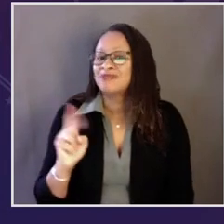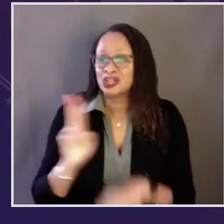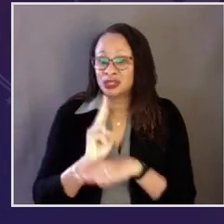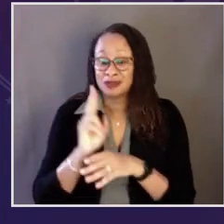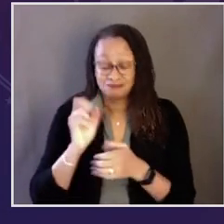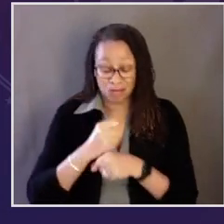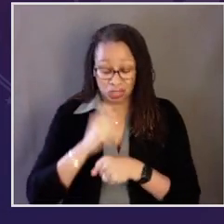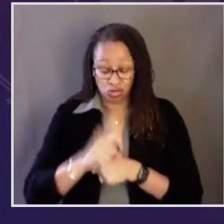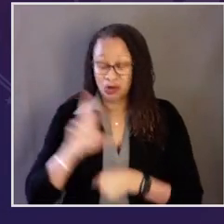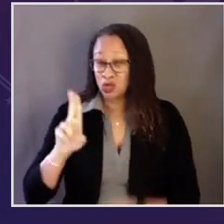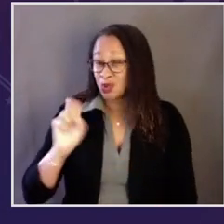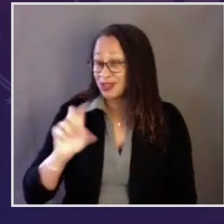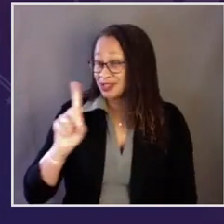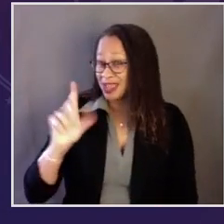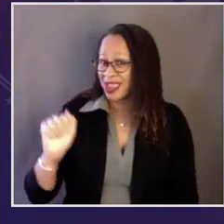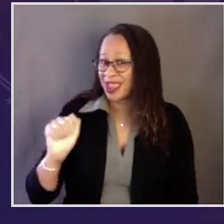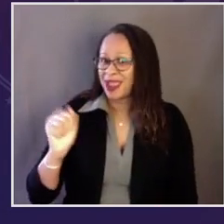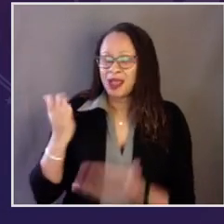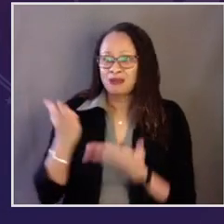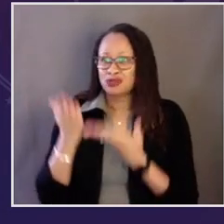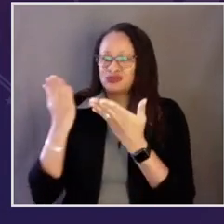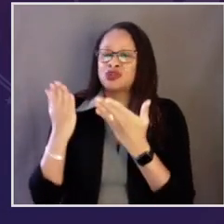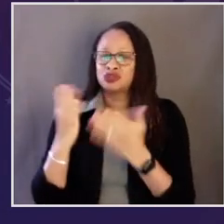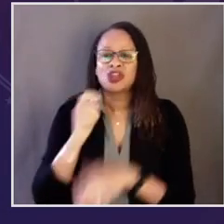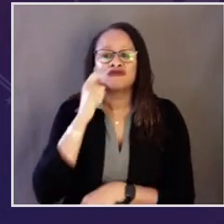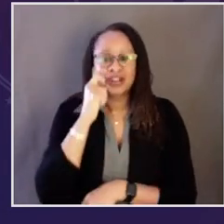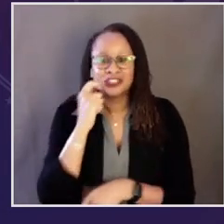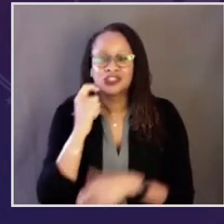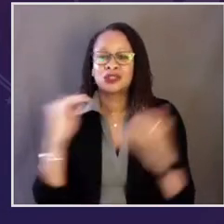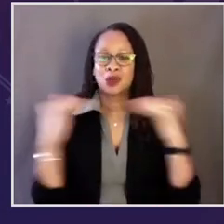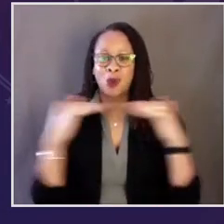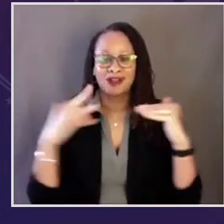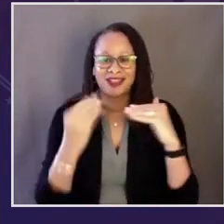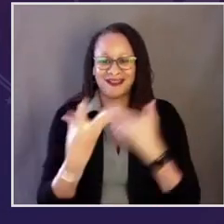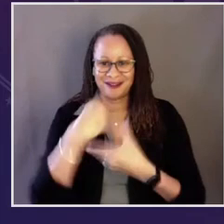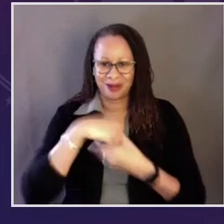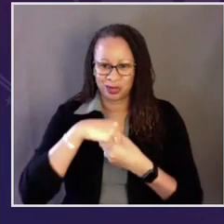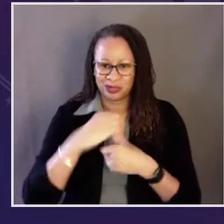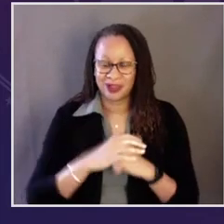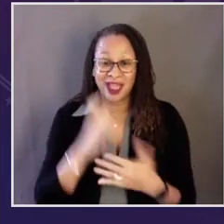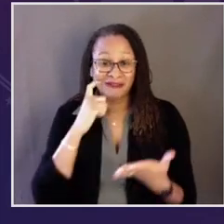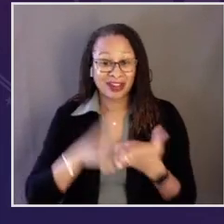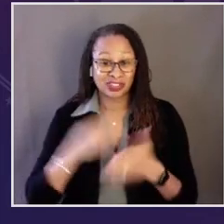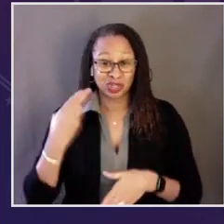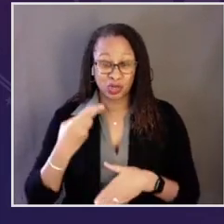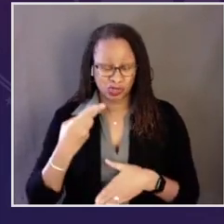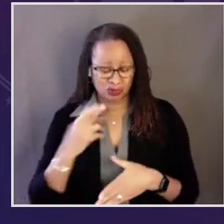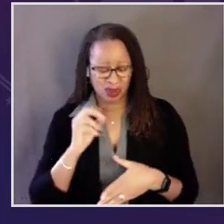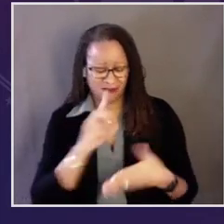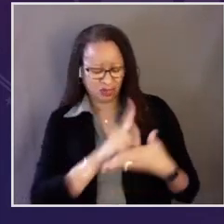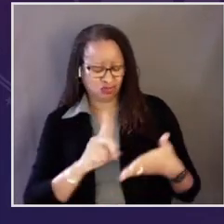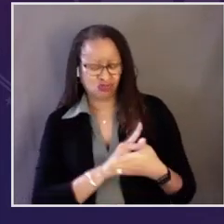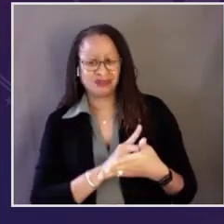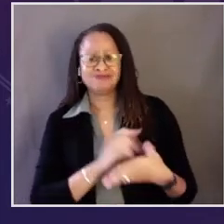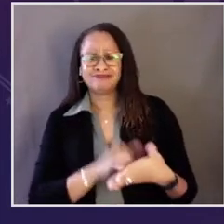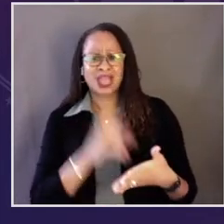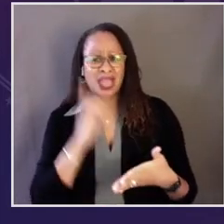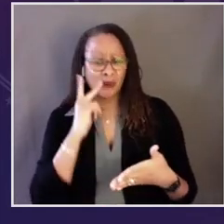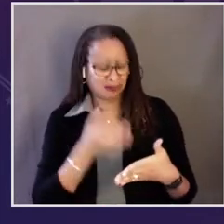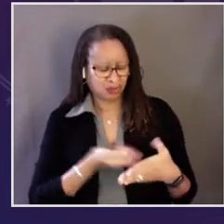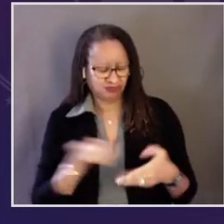soil to capture carbon and will ensure that USDA promotes true racial equality and inclusion.